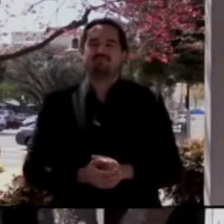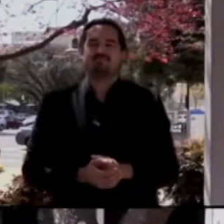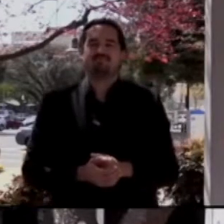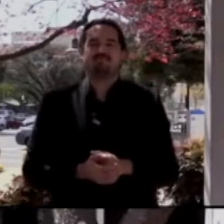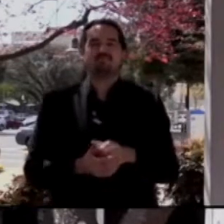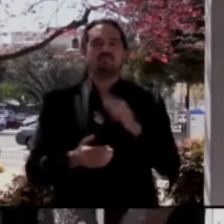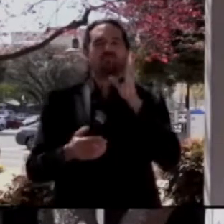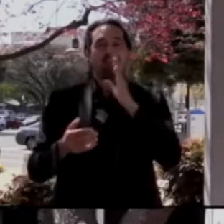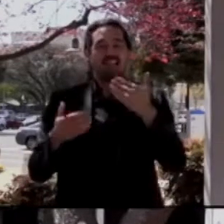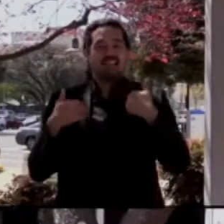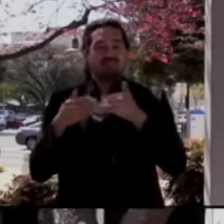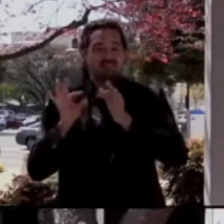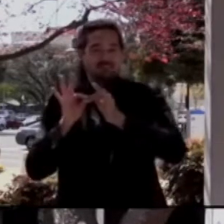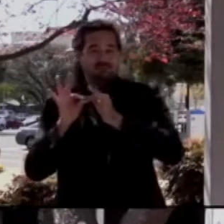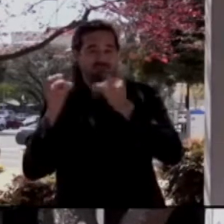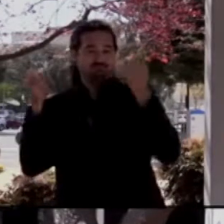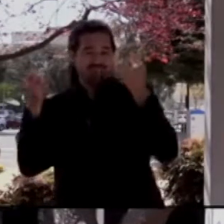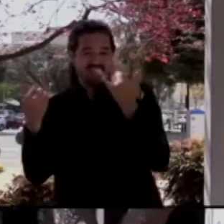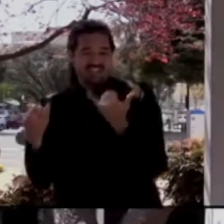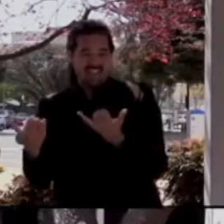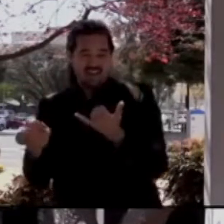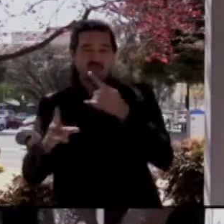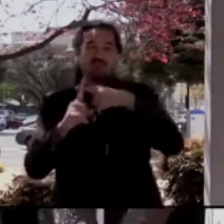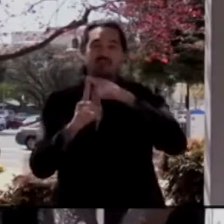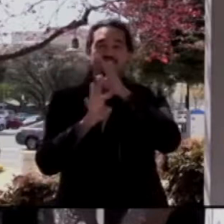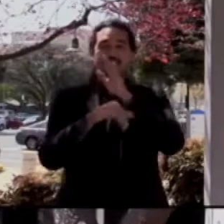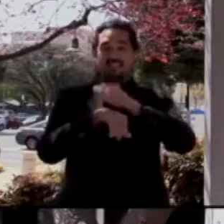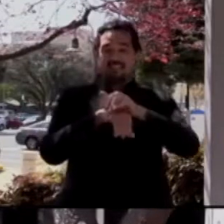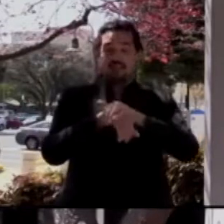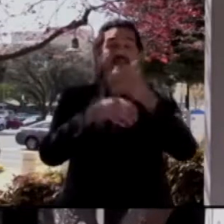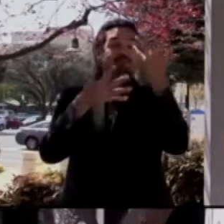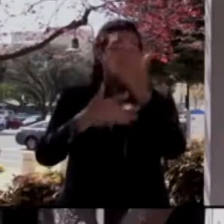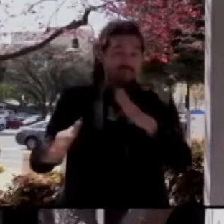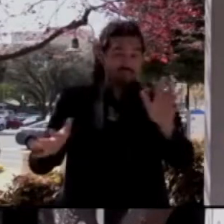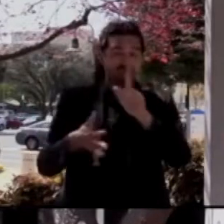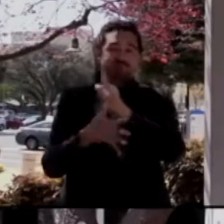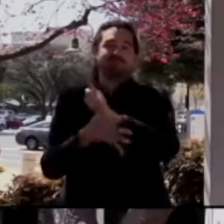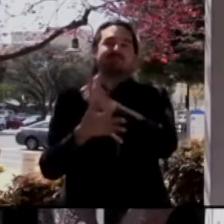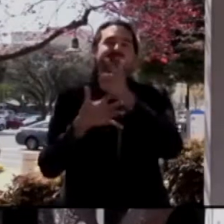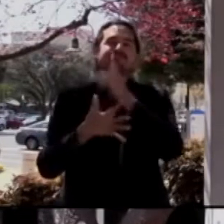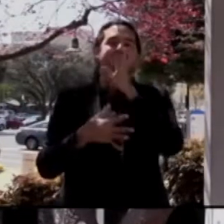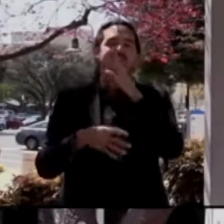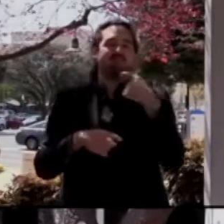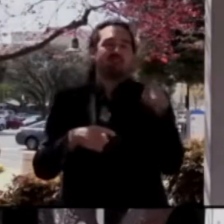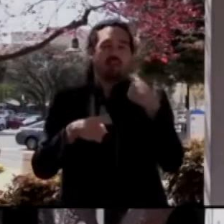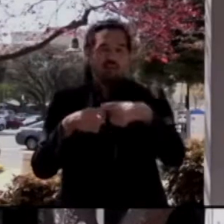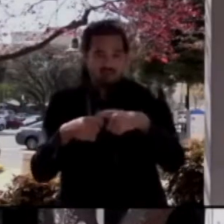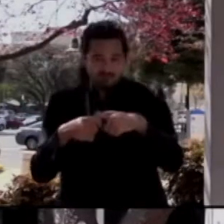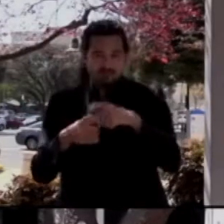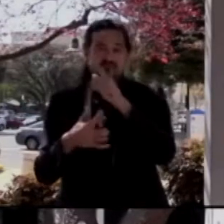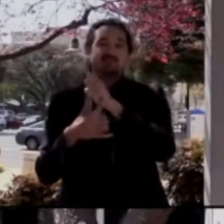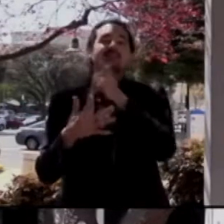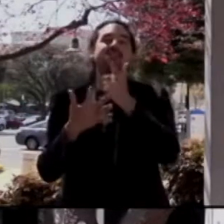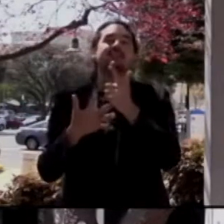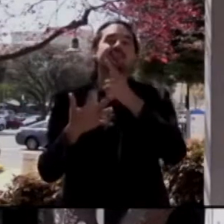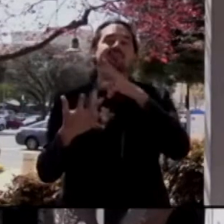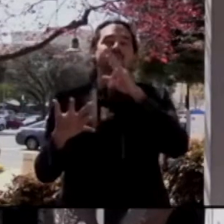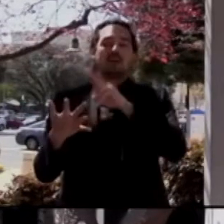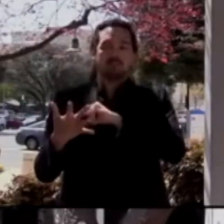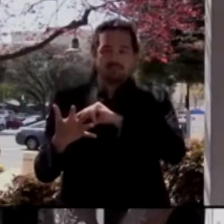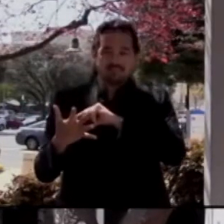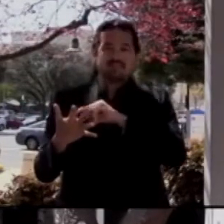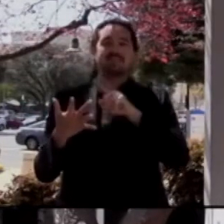a section of questions and answers. Right after that, we will move into statements from the podium in Spanish, Chinese,